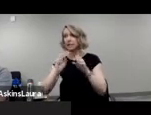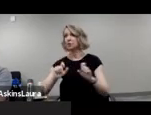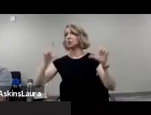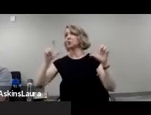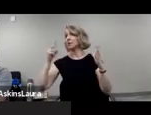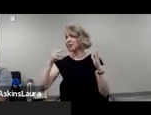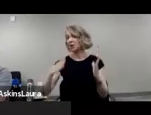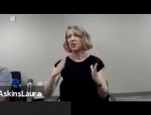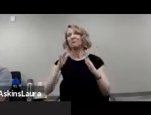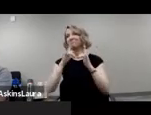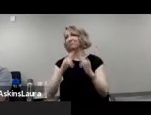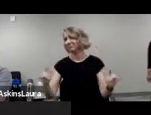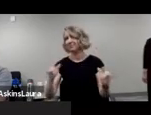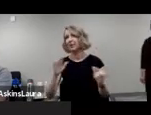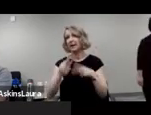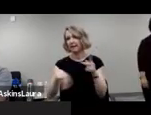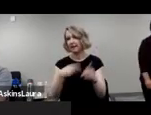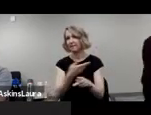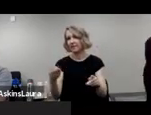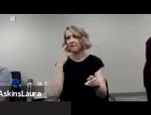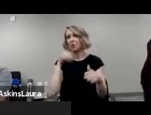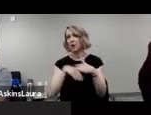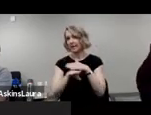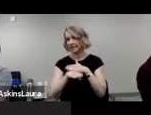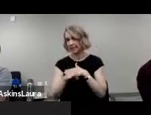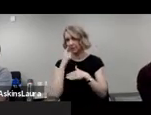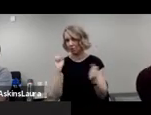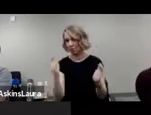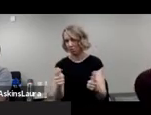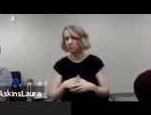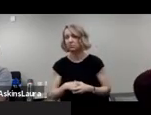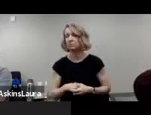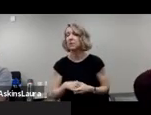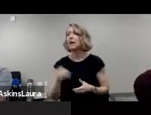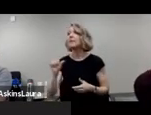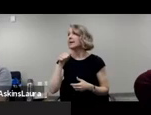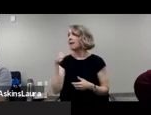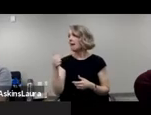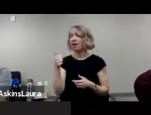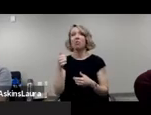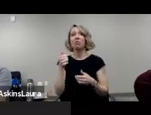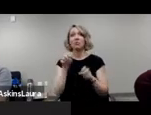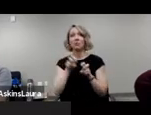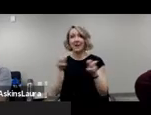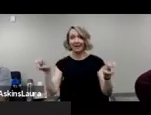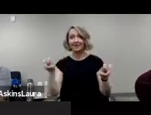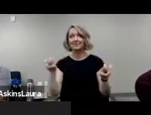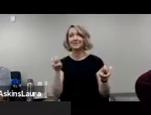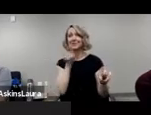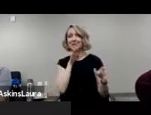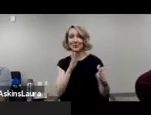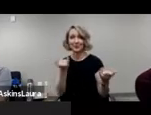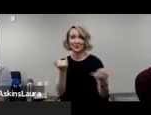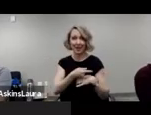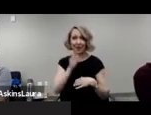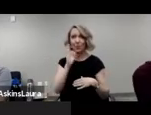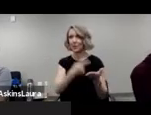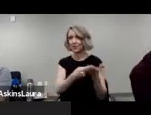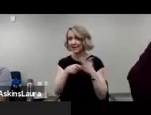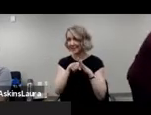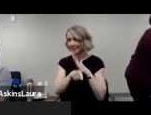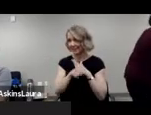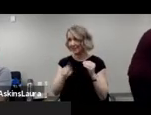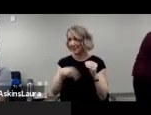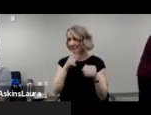websites, things like that. So the other speakers here today will get into more detail, I'm sure, on some of that. But just